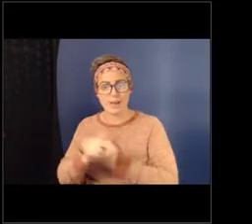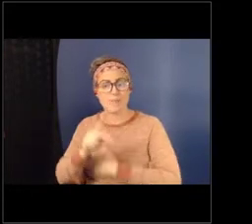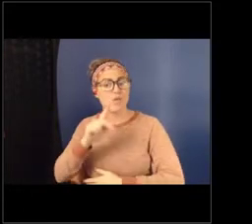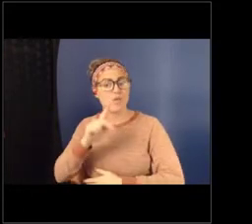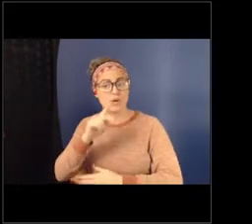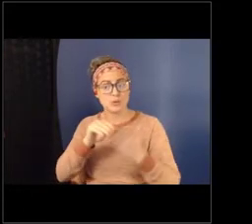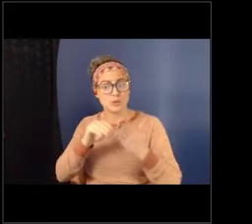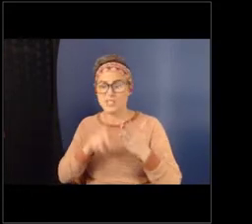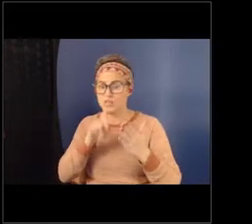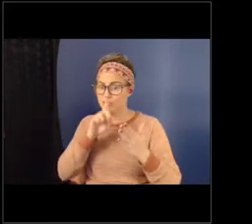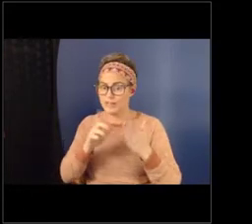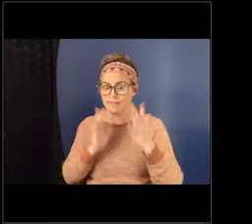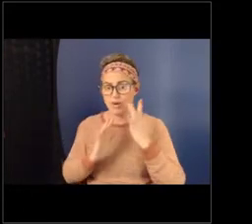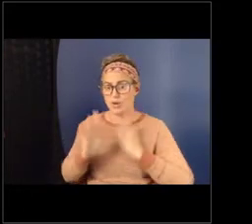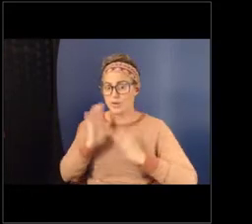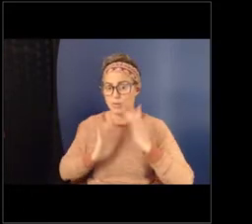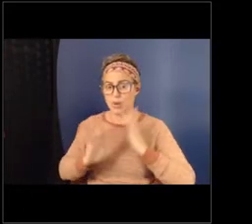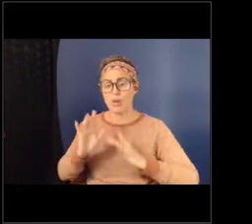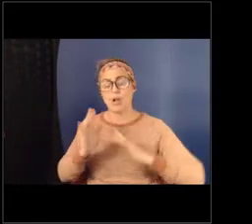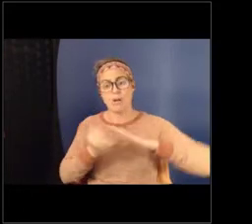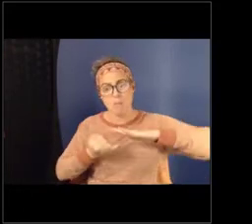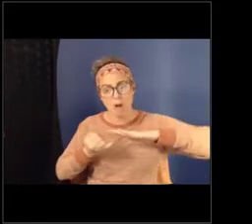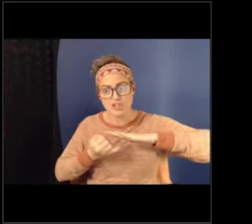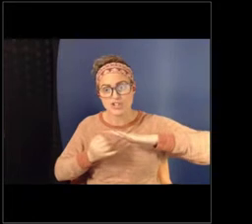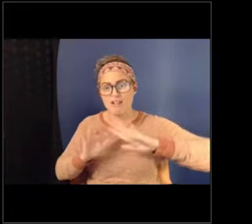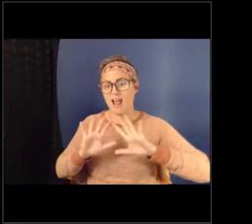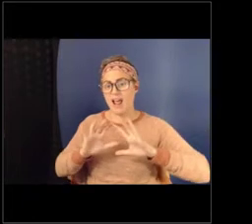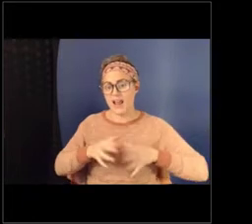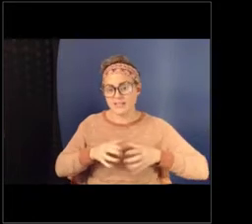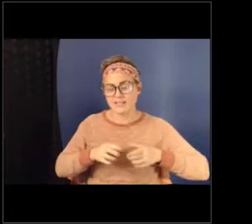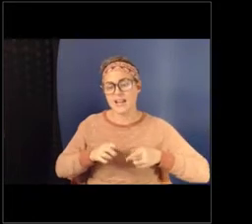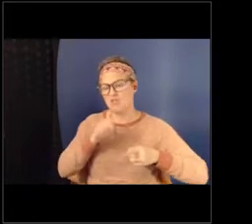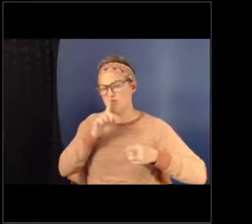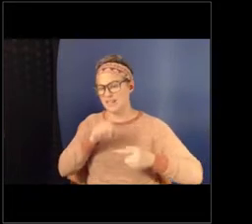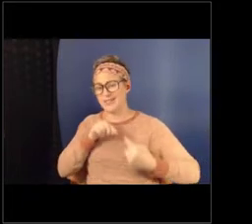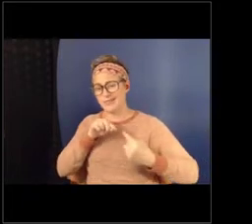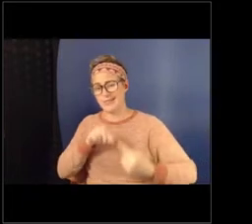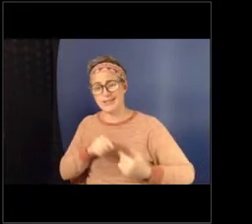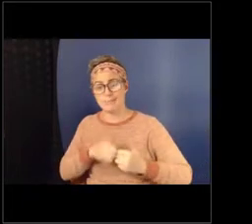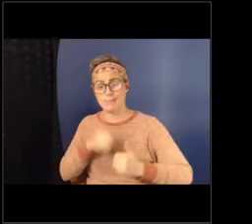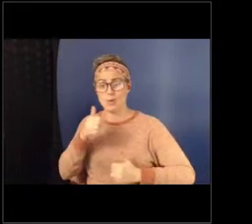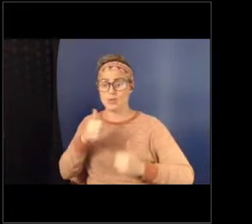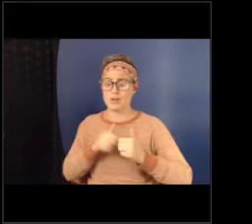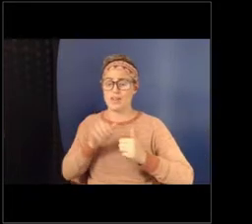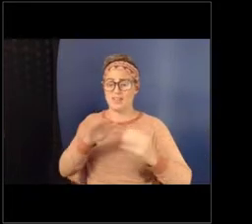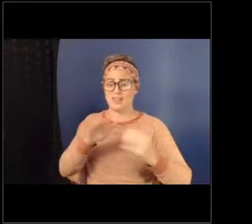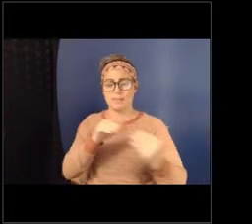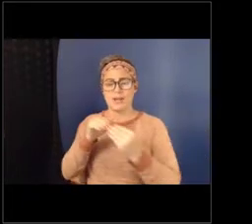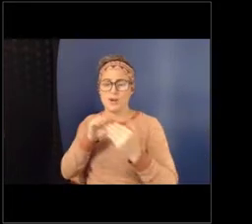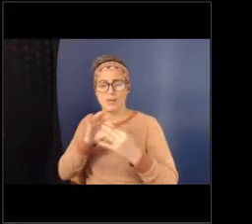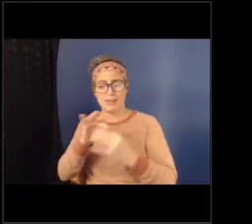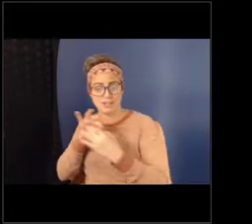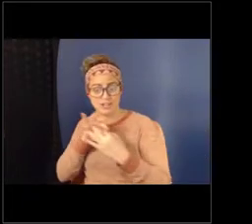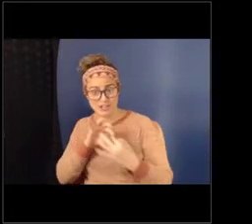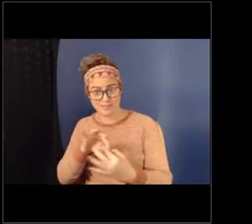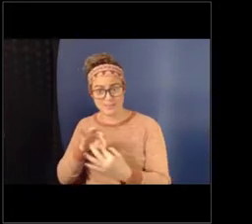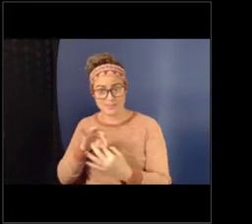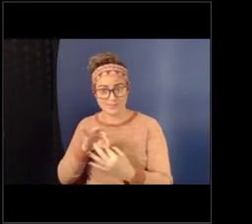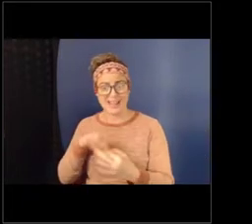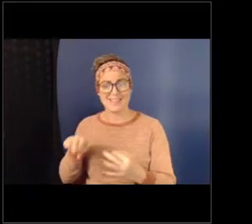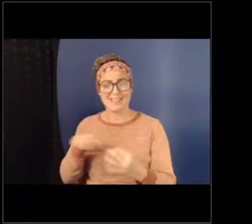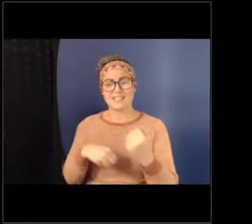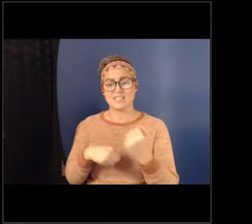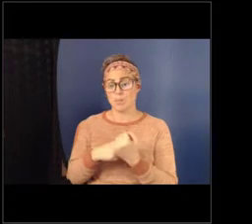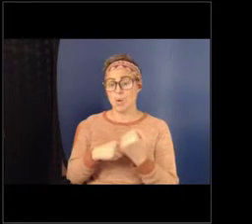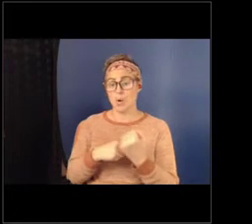vulnerable, most marginalized, and are struggling most with their peer relationships. So these support groups happen on campus during the